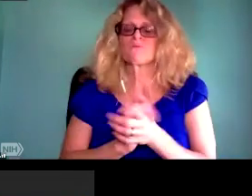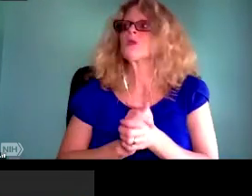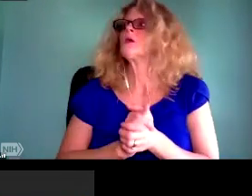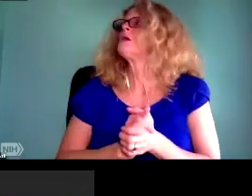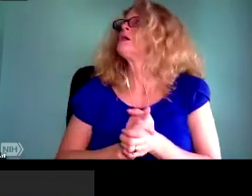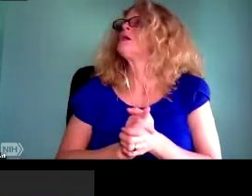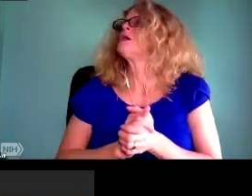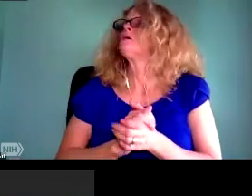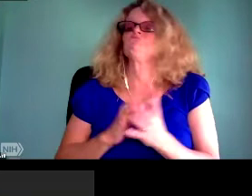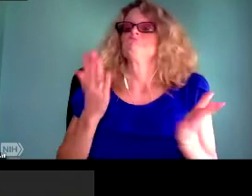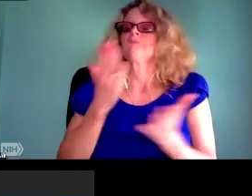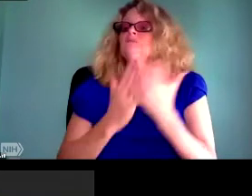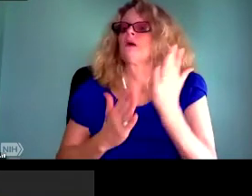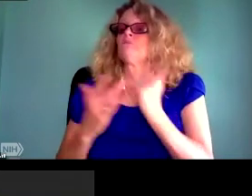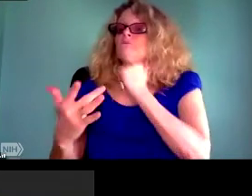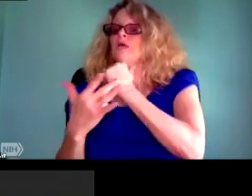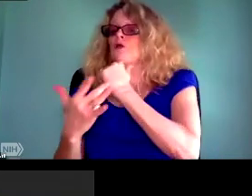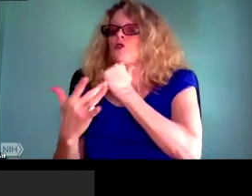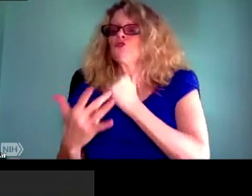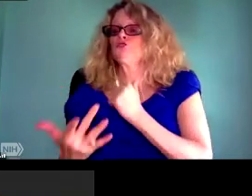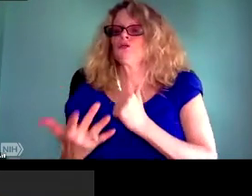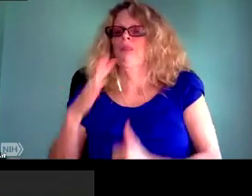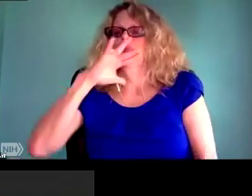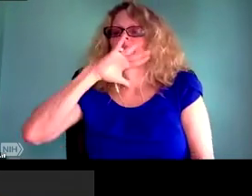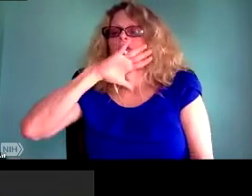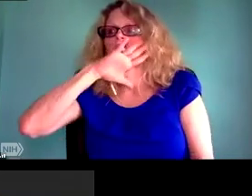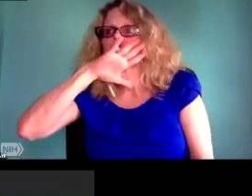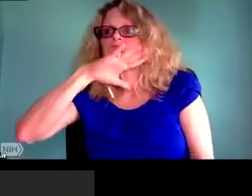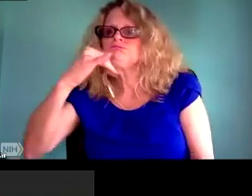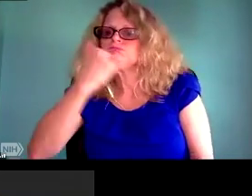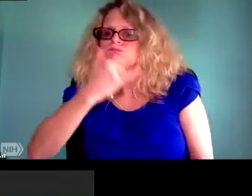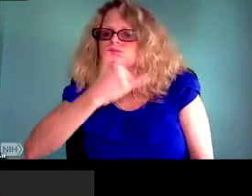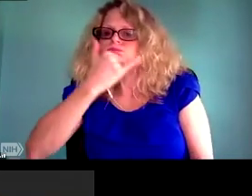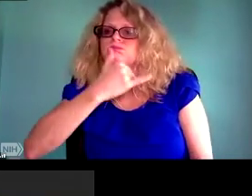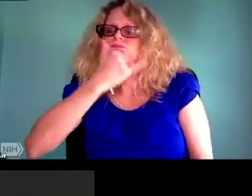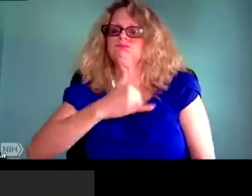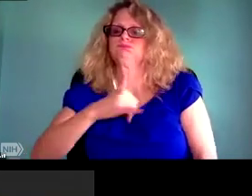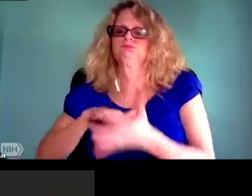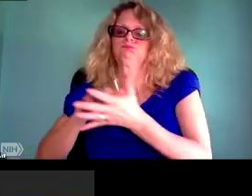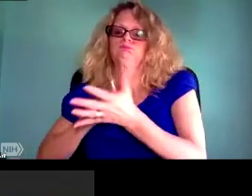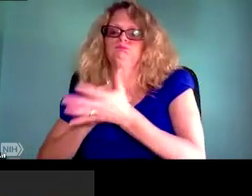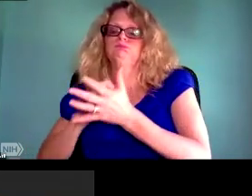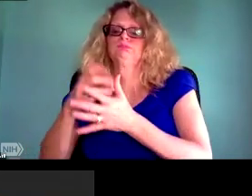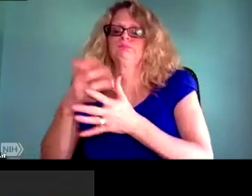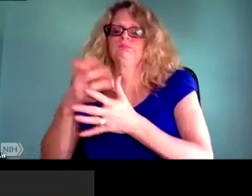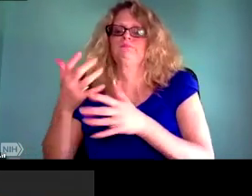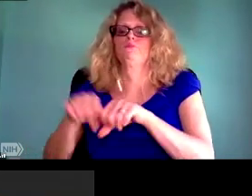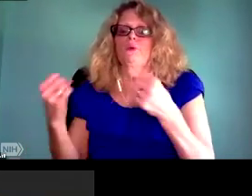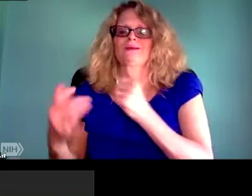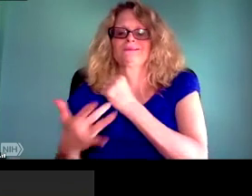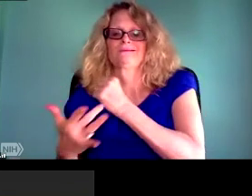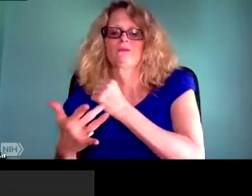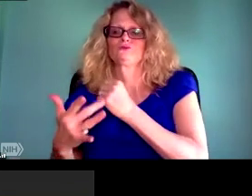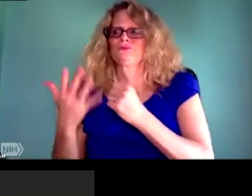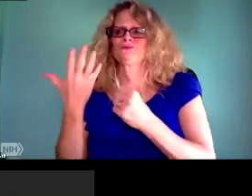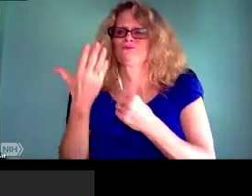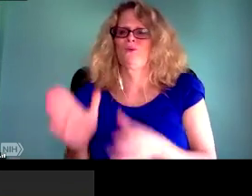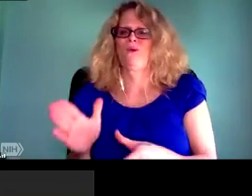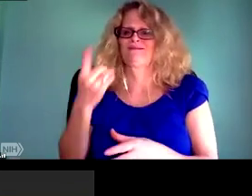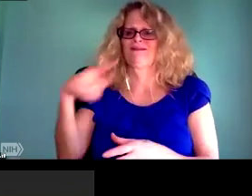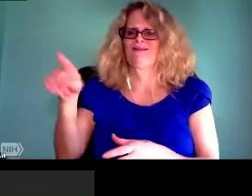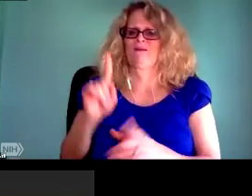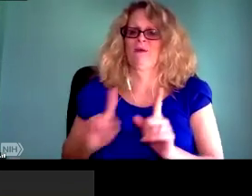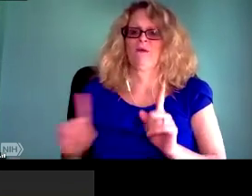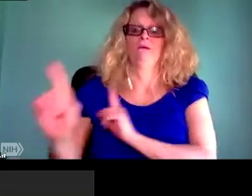This is really what my work has done is brought the information science and library science conversations